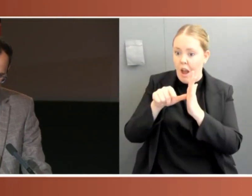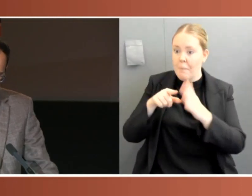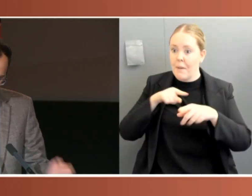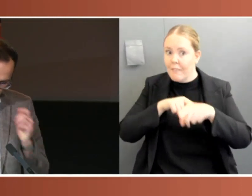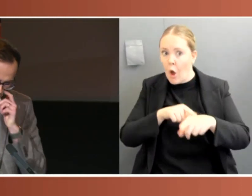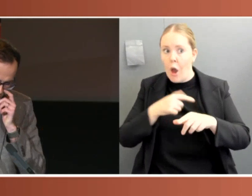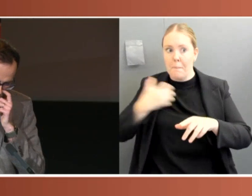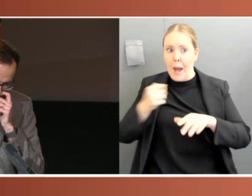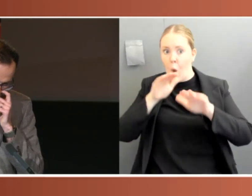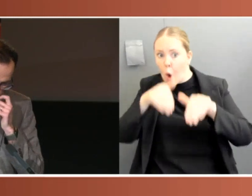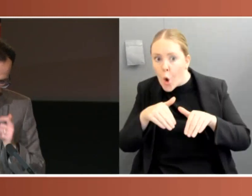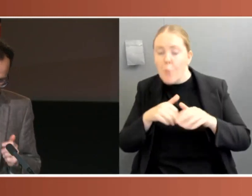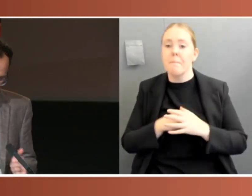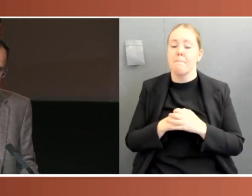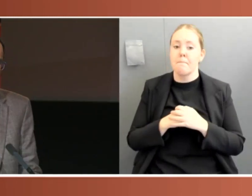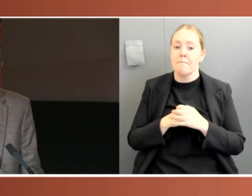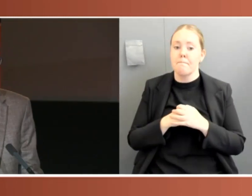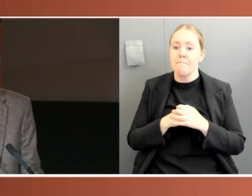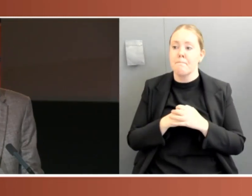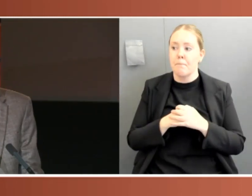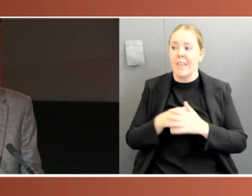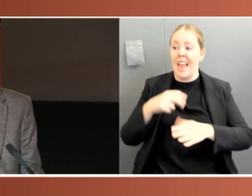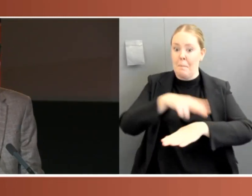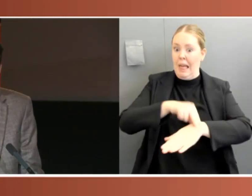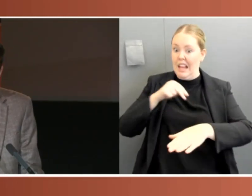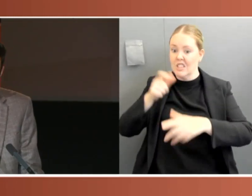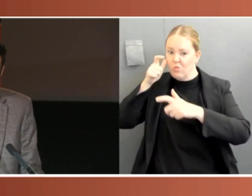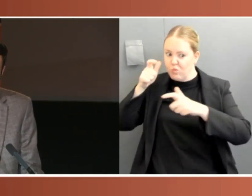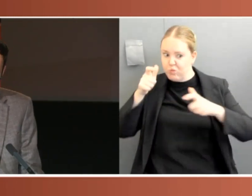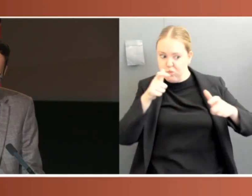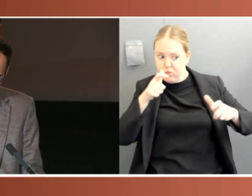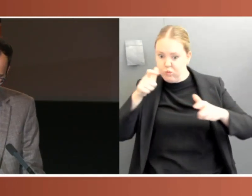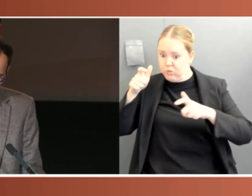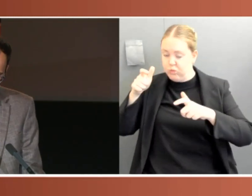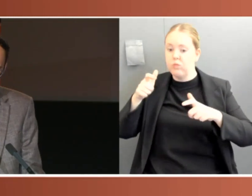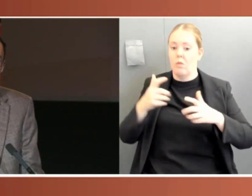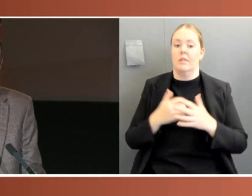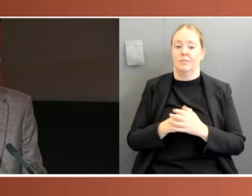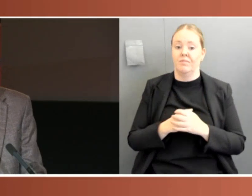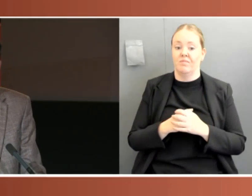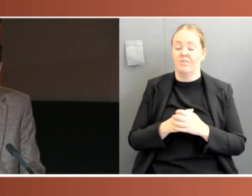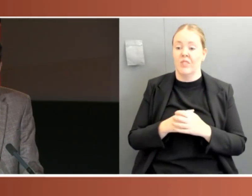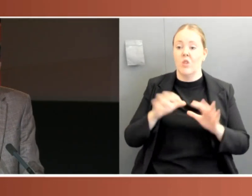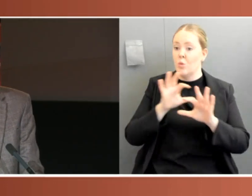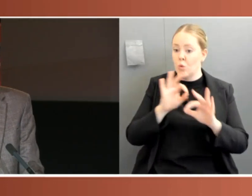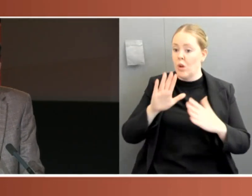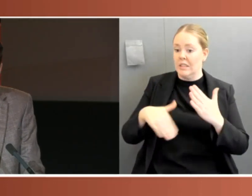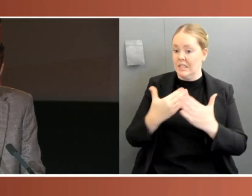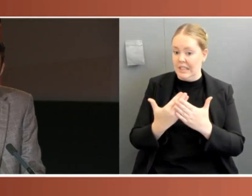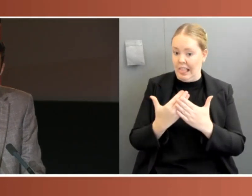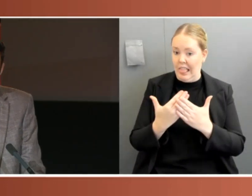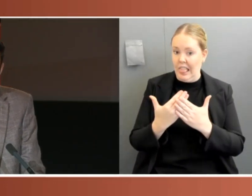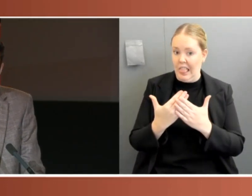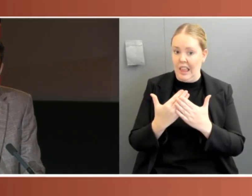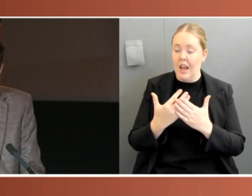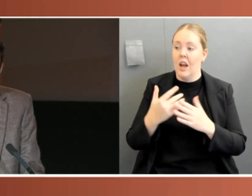It was not until 11 October 2021, 107 days later, that the lockdown rules were eased for fully vaccinated people. The following day,